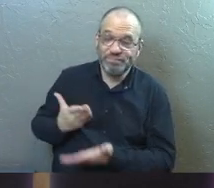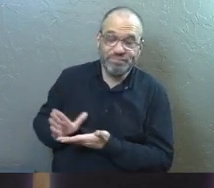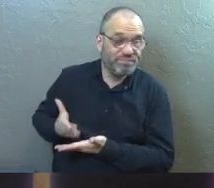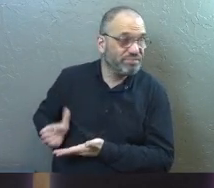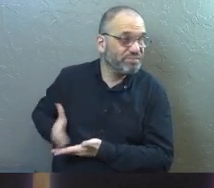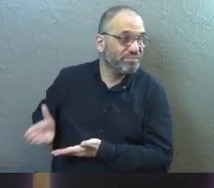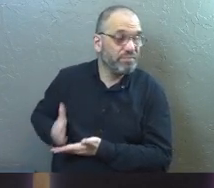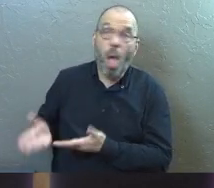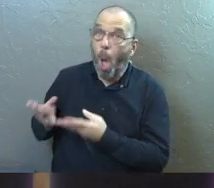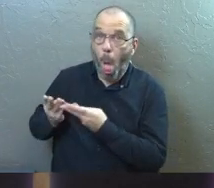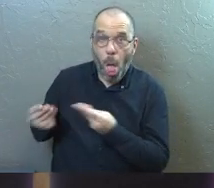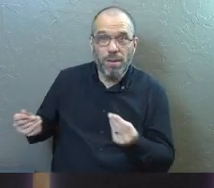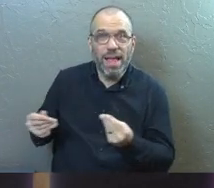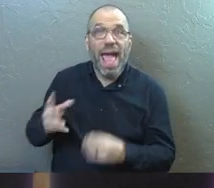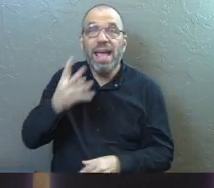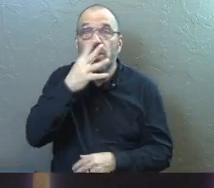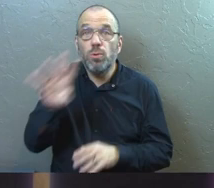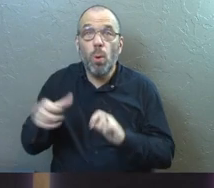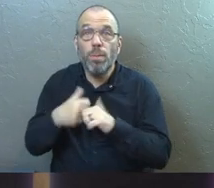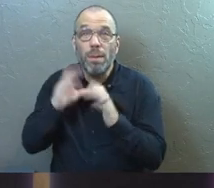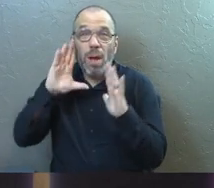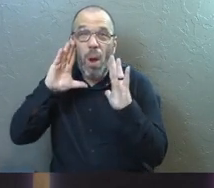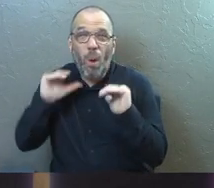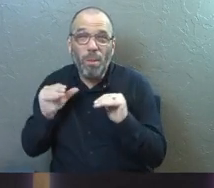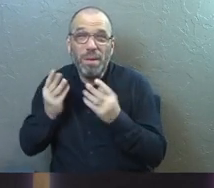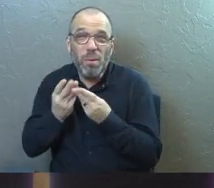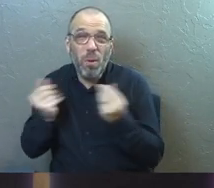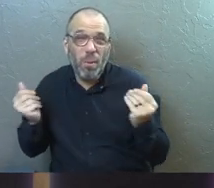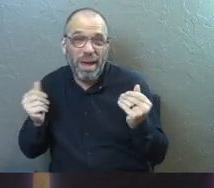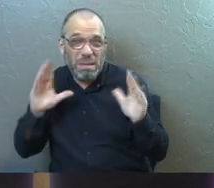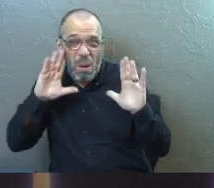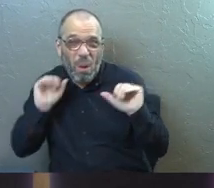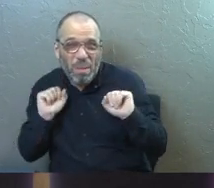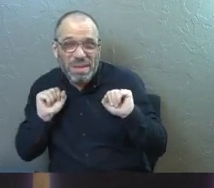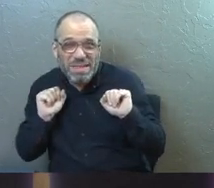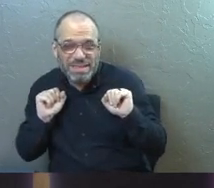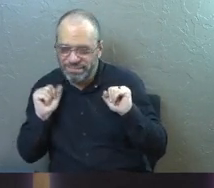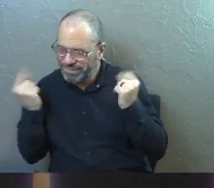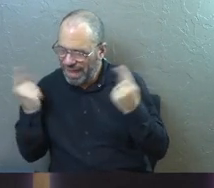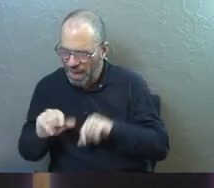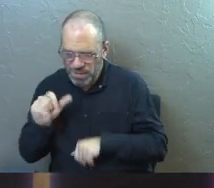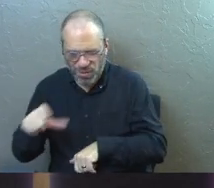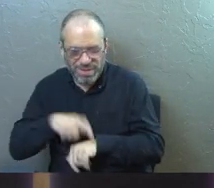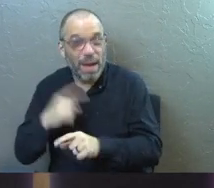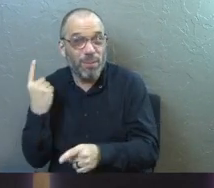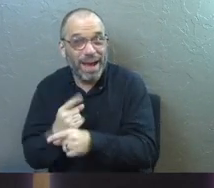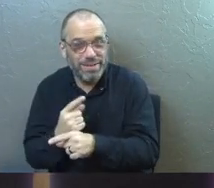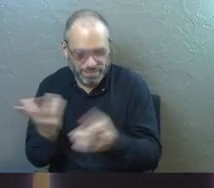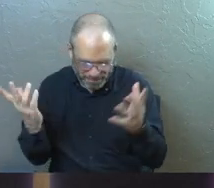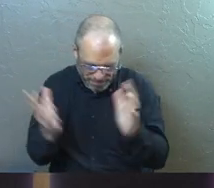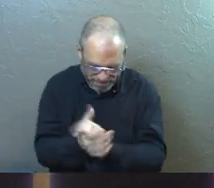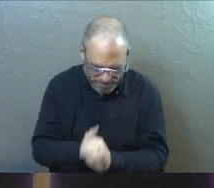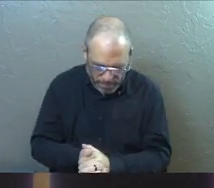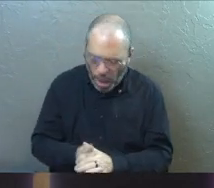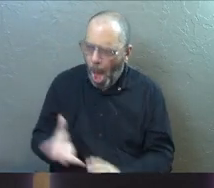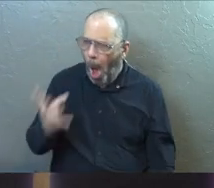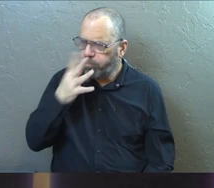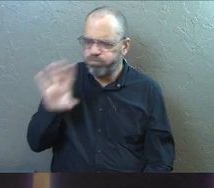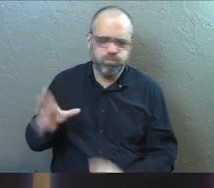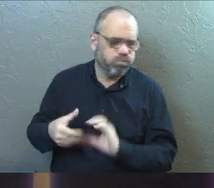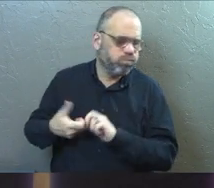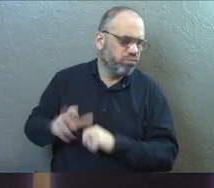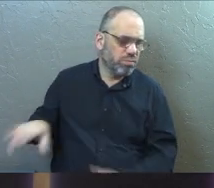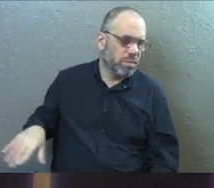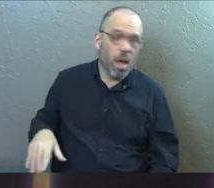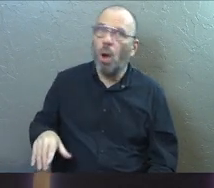And maybe it would have gone away. You ever ignore a problem and just hope it would go away? Happens all the time, doesn't it? They could have ignored the